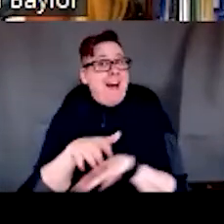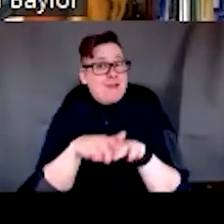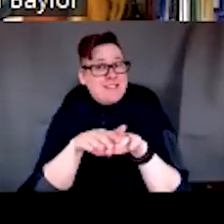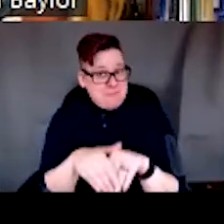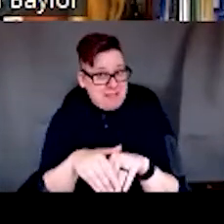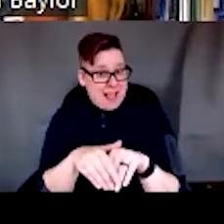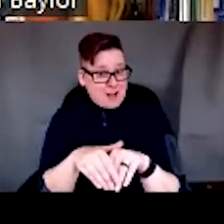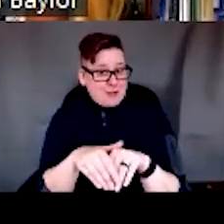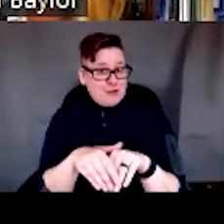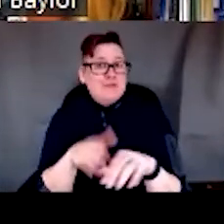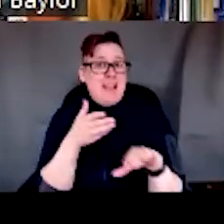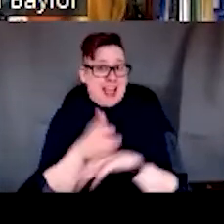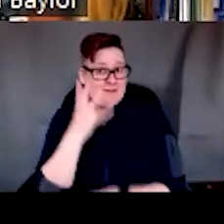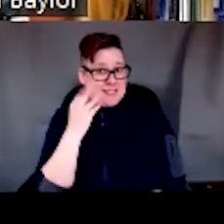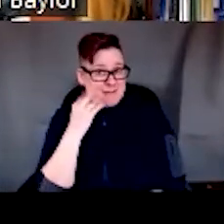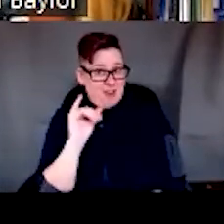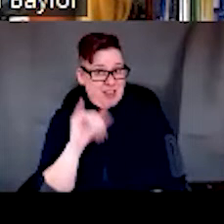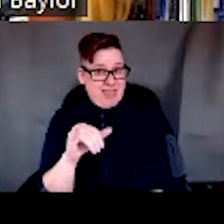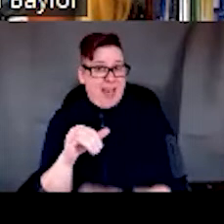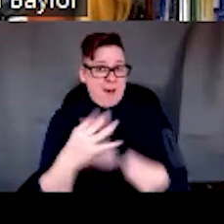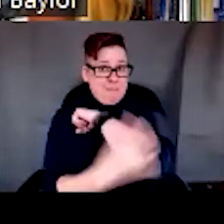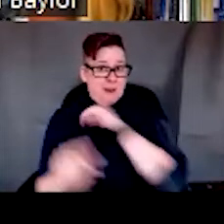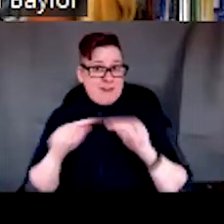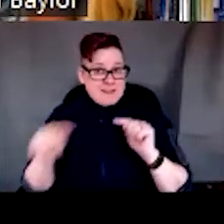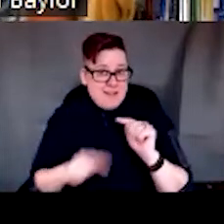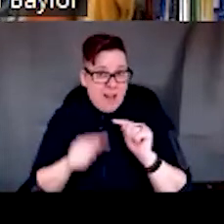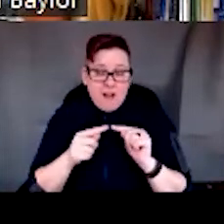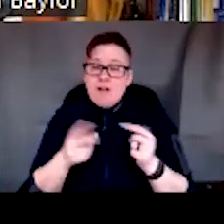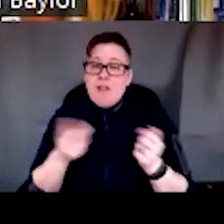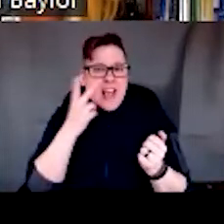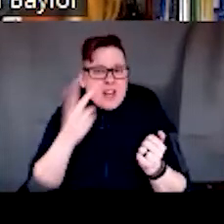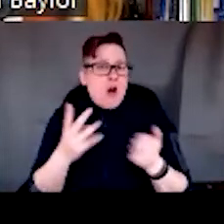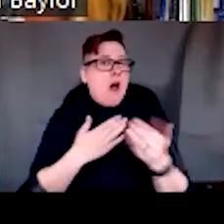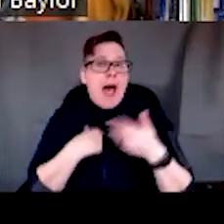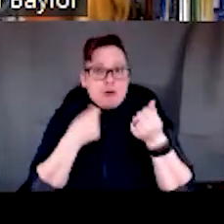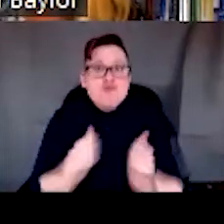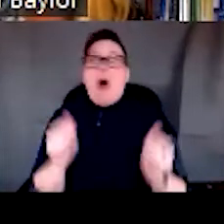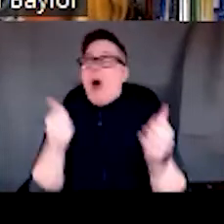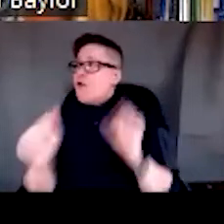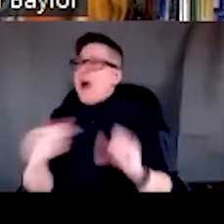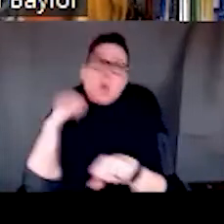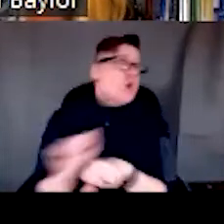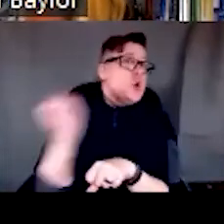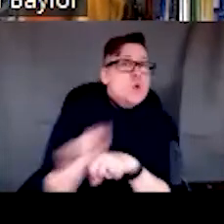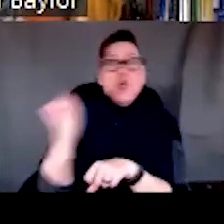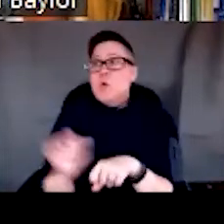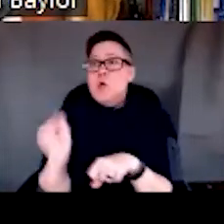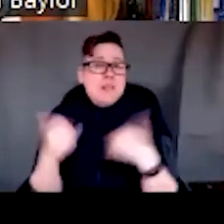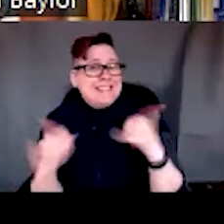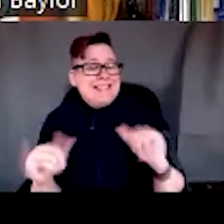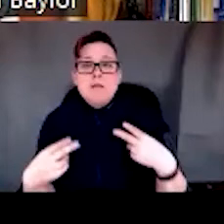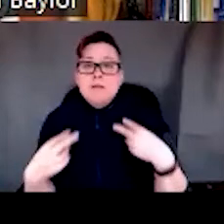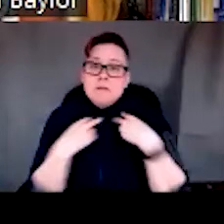this, when they experienced this cycle of poverty, that no matter how hard they tried and how hard they worked, they couldn't get out of it.